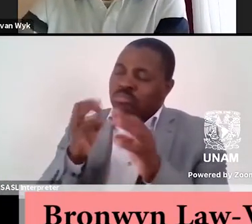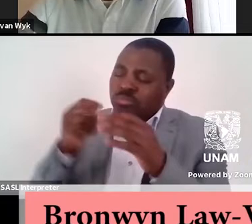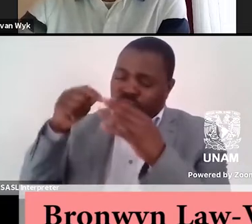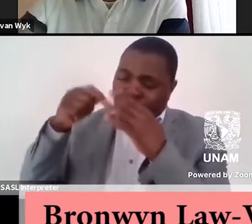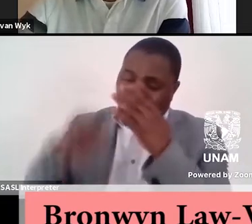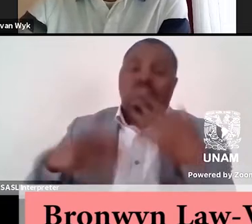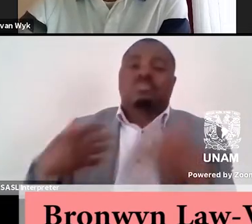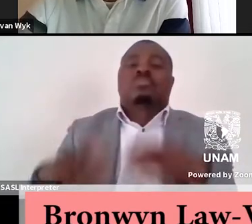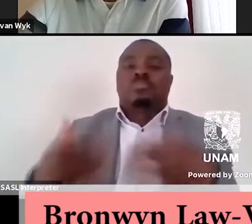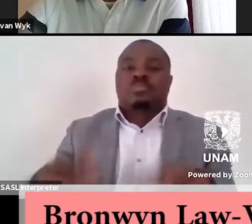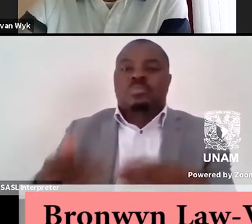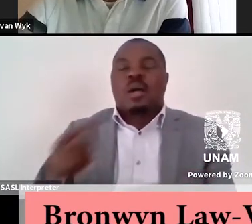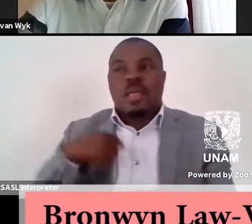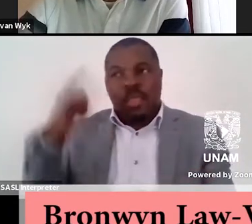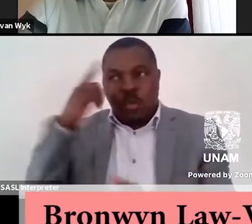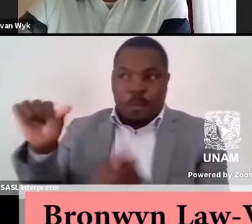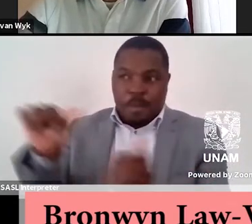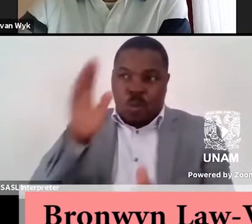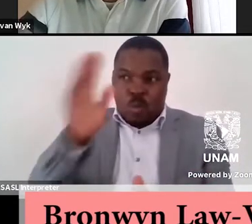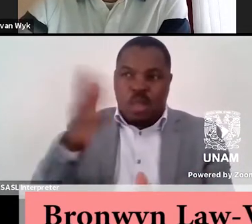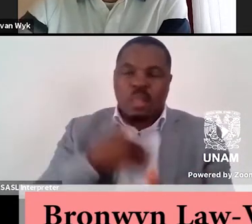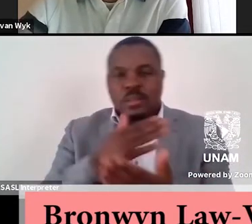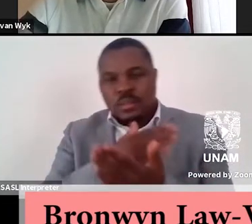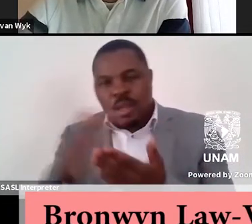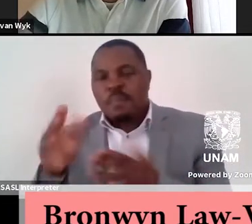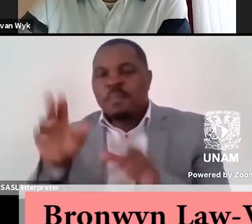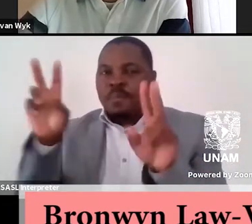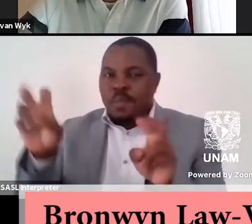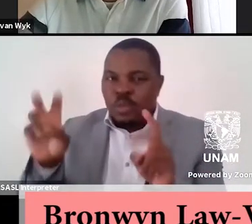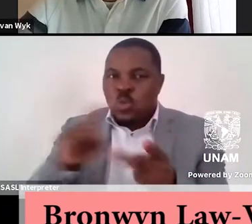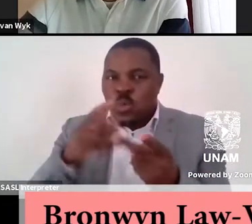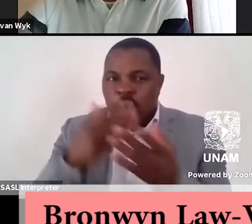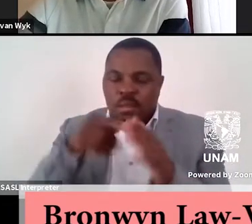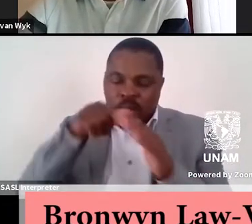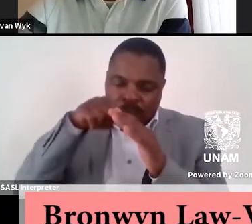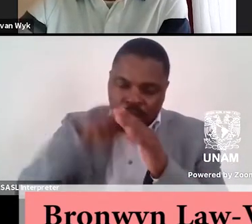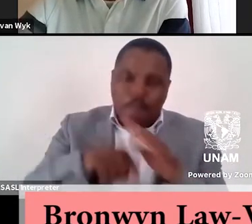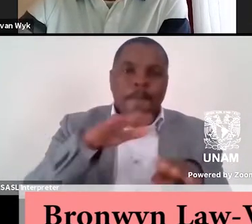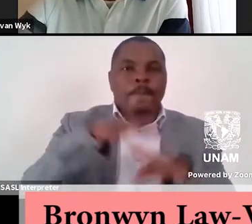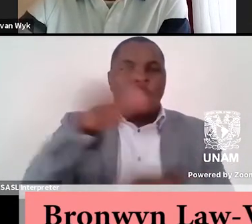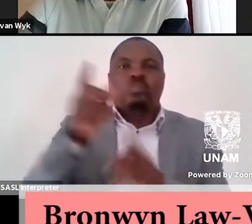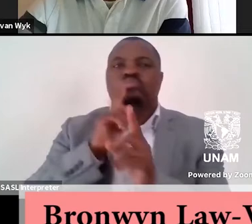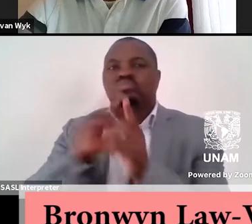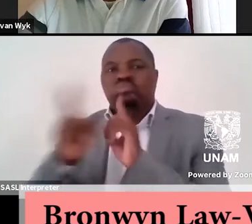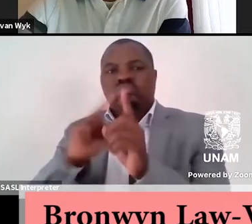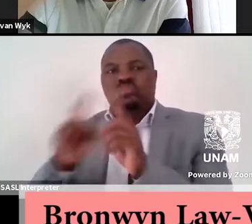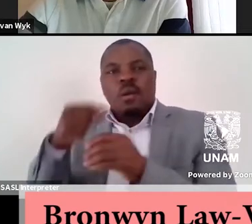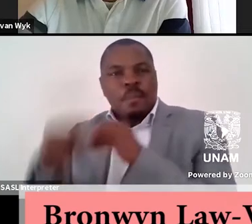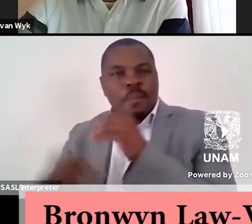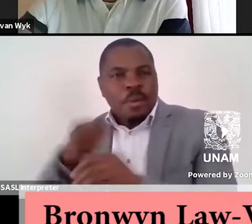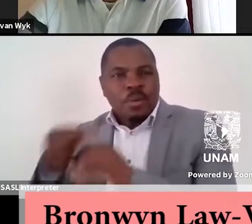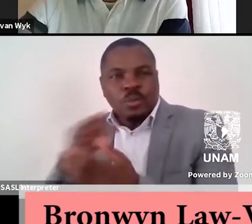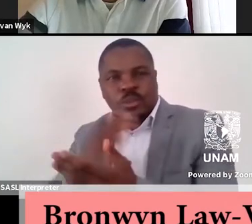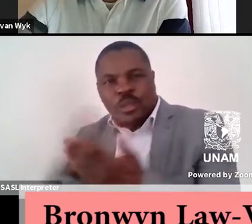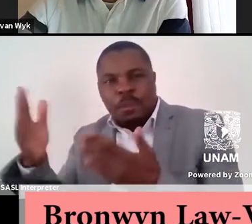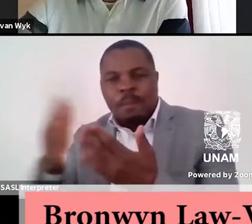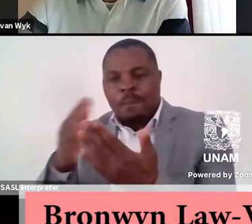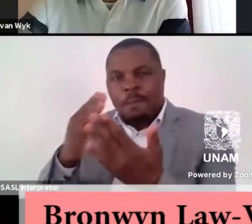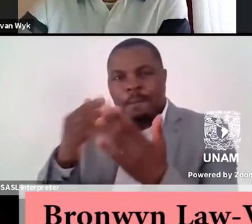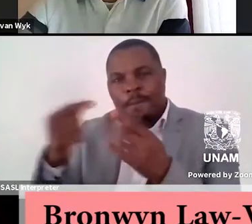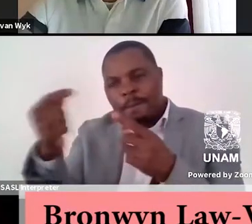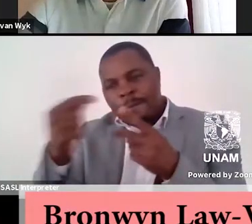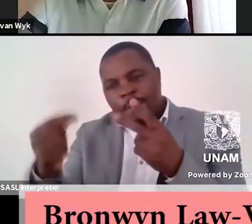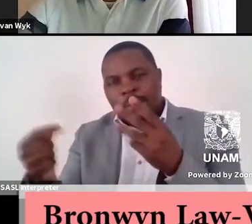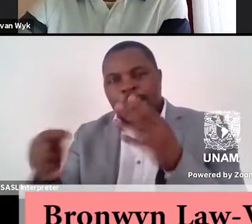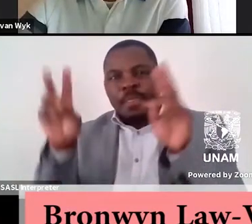that you've raised and have you talk a little bit further about some of these subjects and themes.